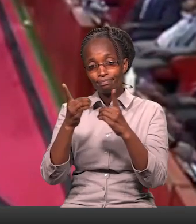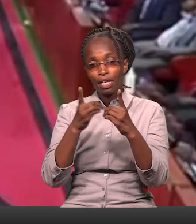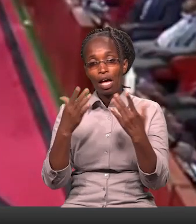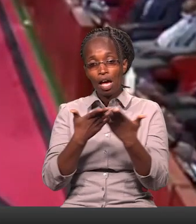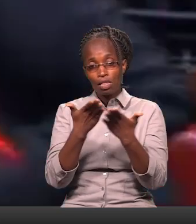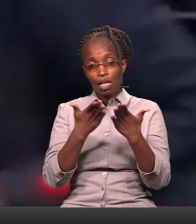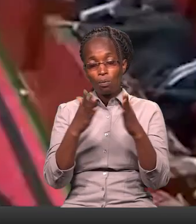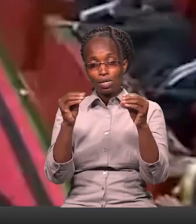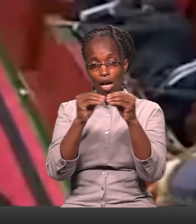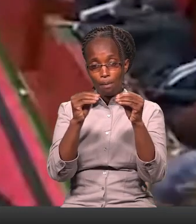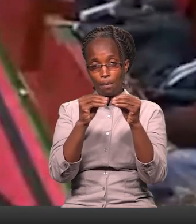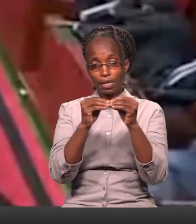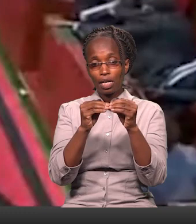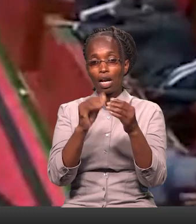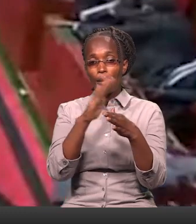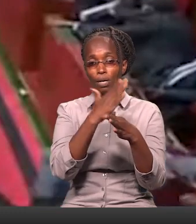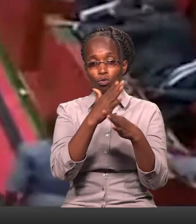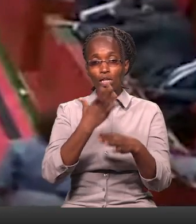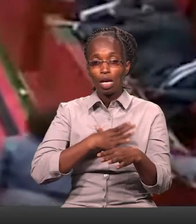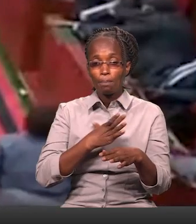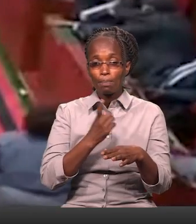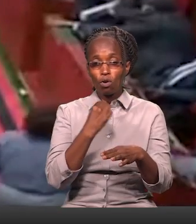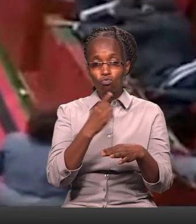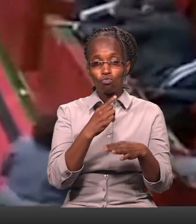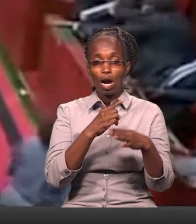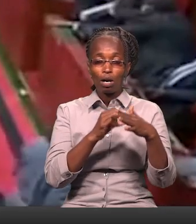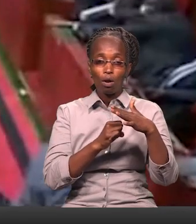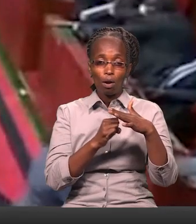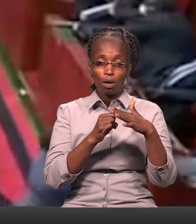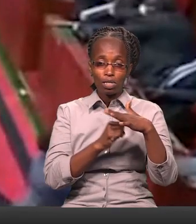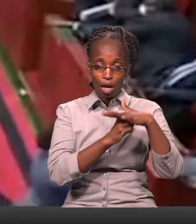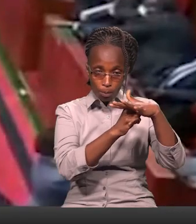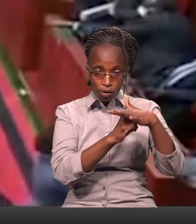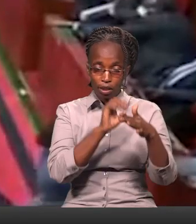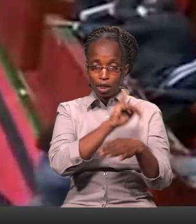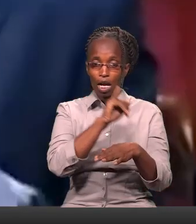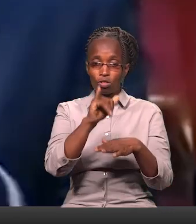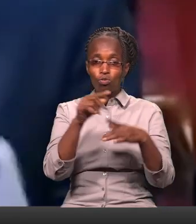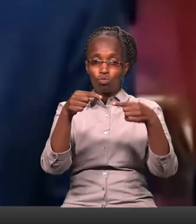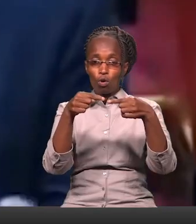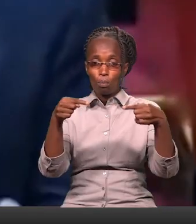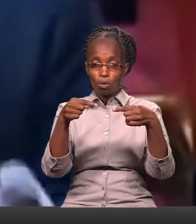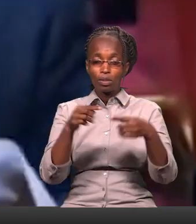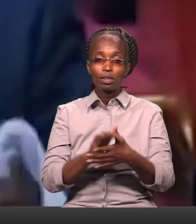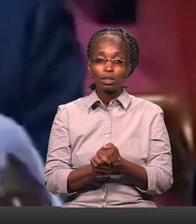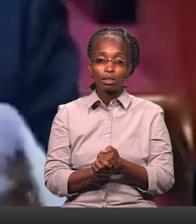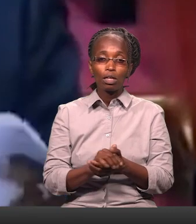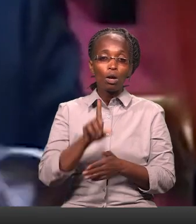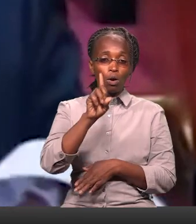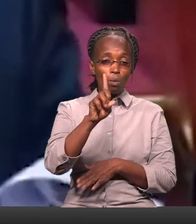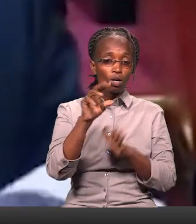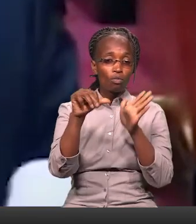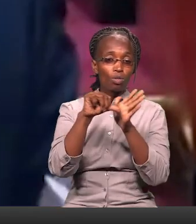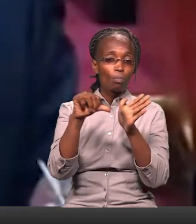Kukashuhudi wa mfutano kati ya walio enekana kuunga mukono na walio upinga msuada ule Kewas